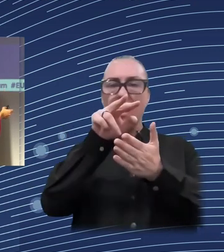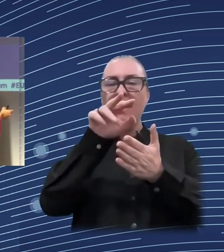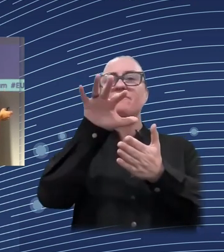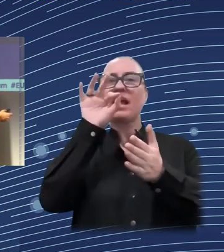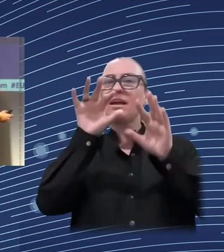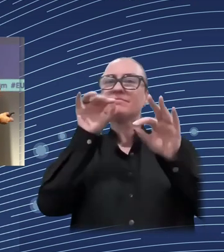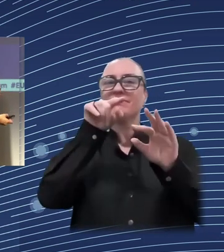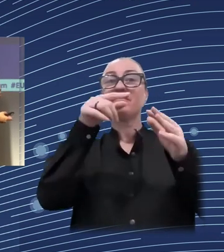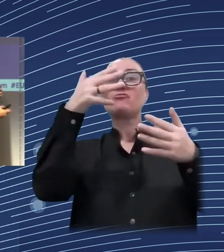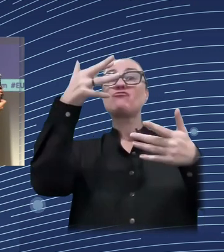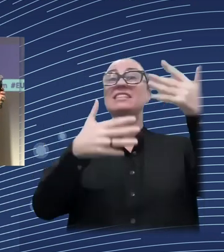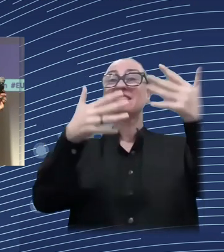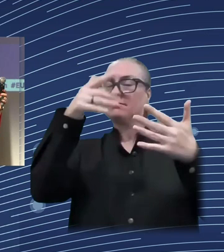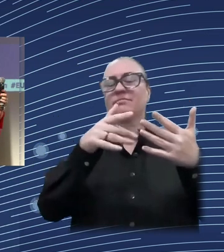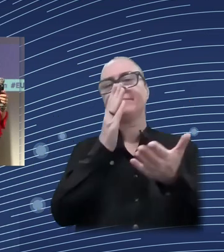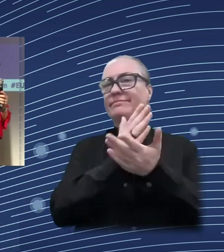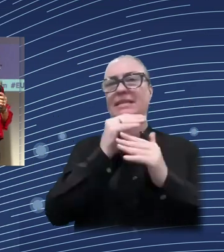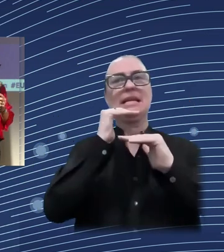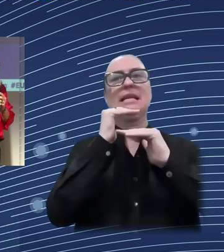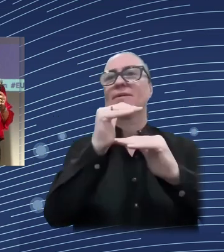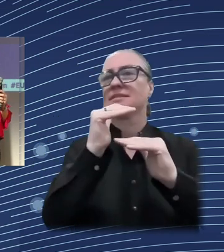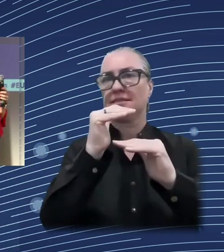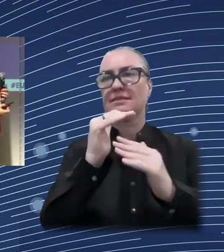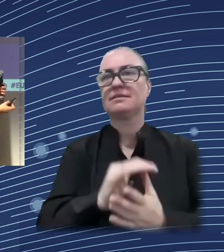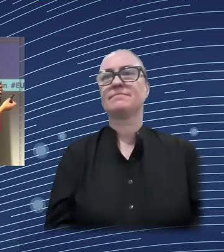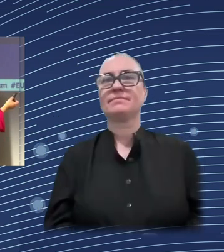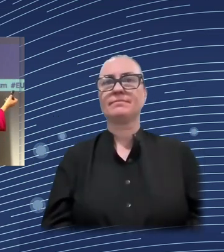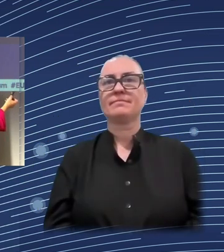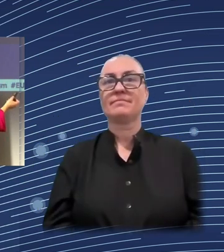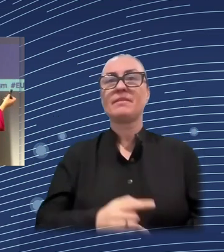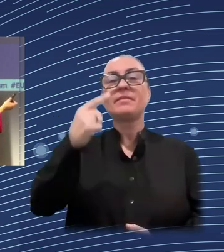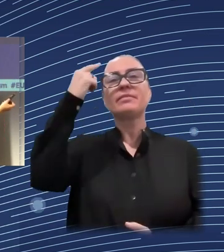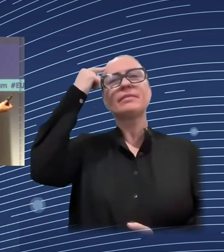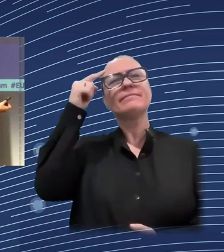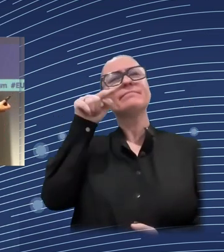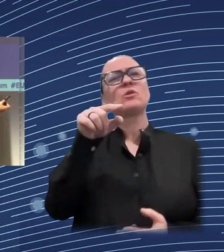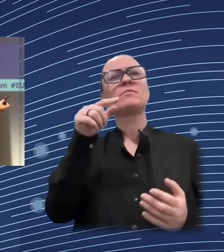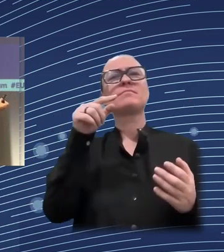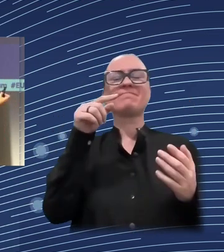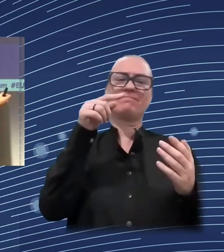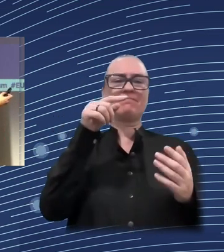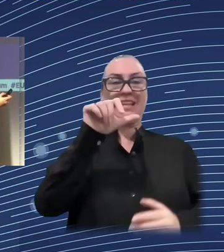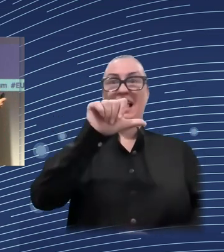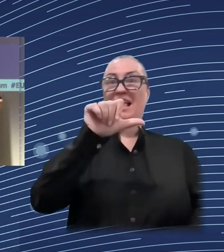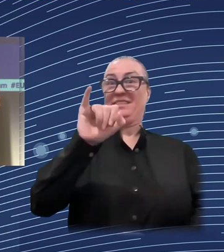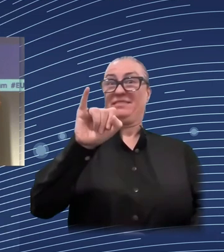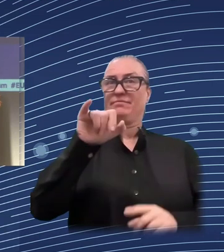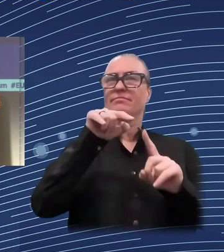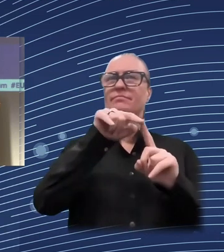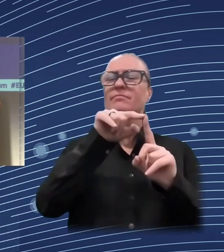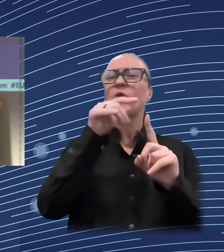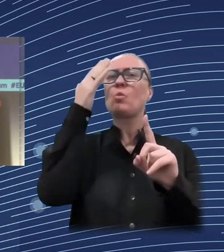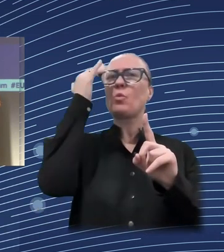understanding the impacts of the digital transformation and really what are the